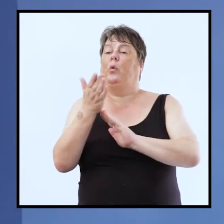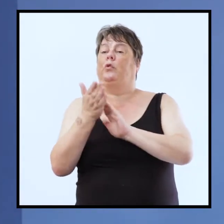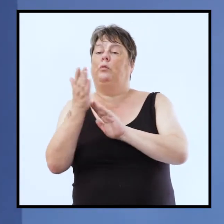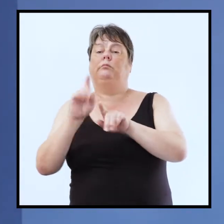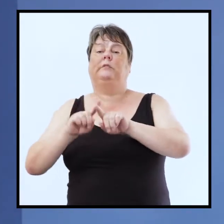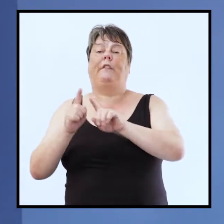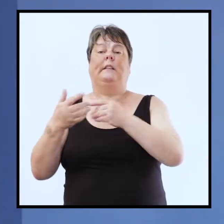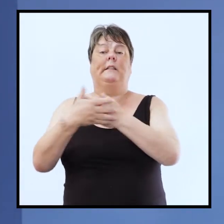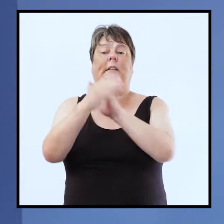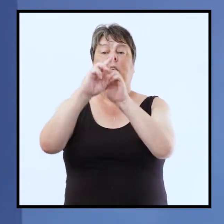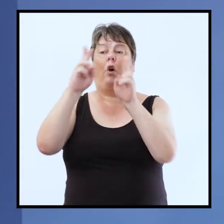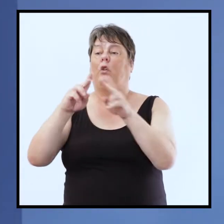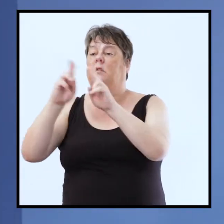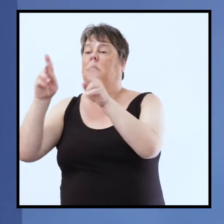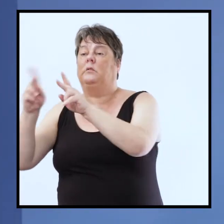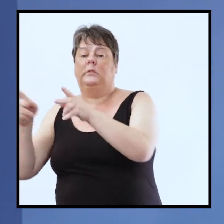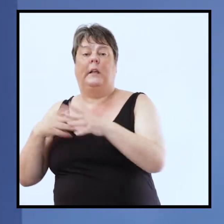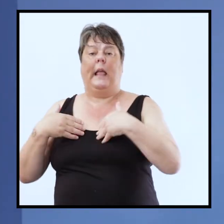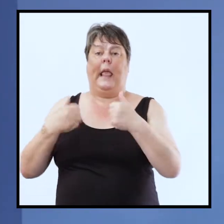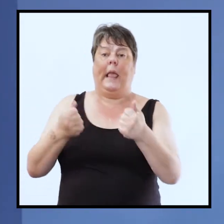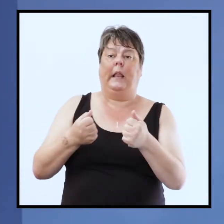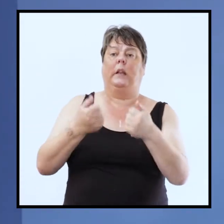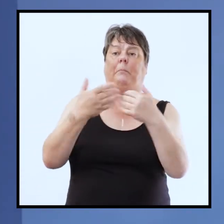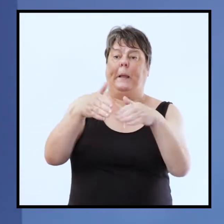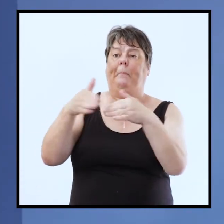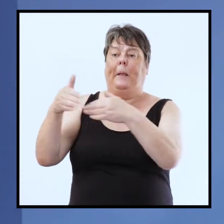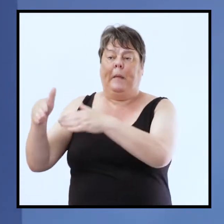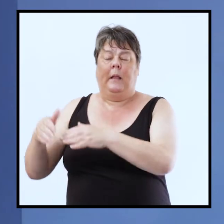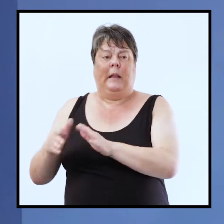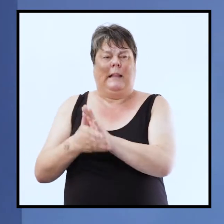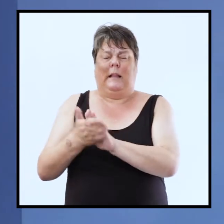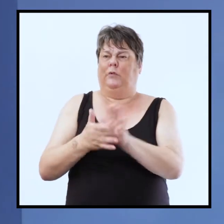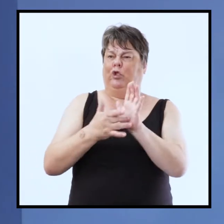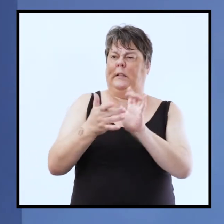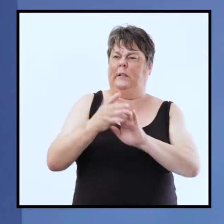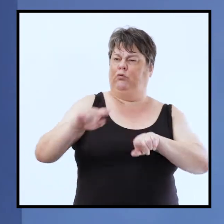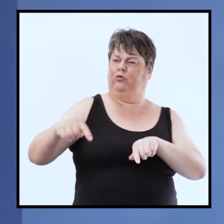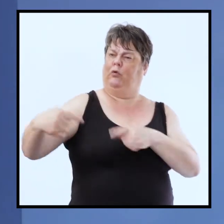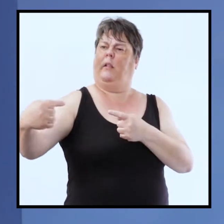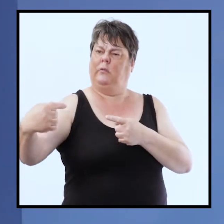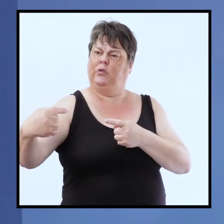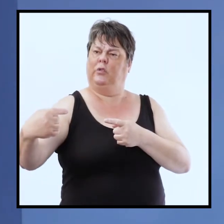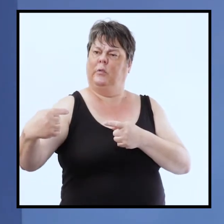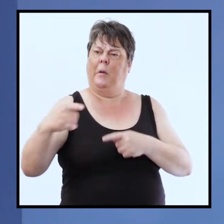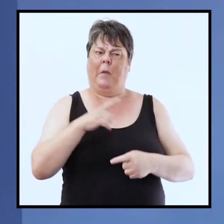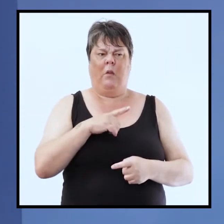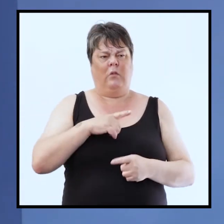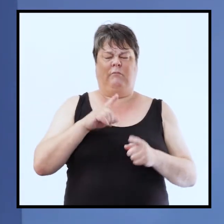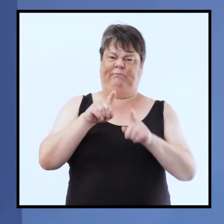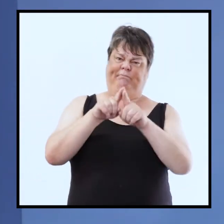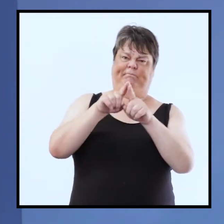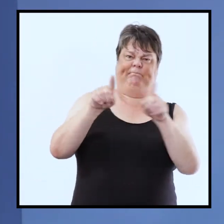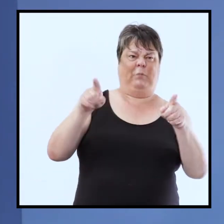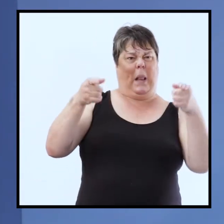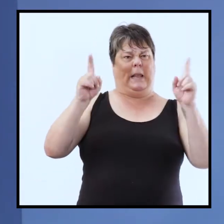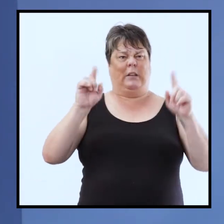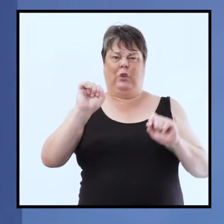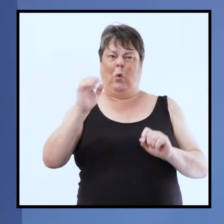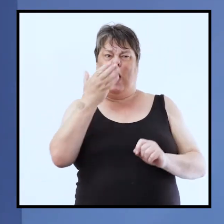where he's on the sabbath and he heals and it's almost like he's sort of challenging because that attitude that comes out that says